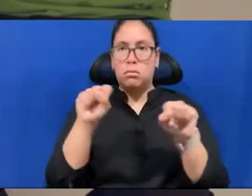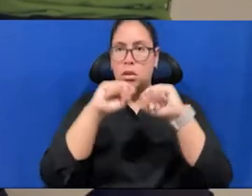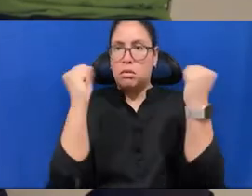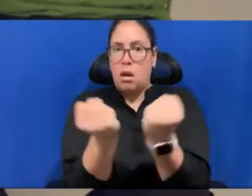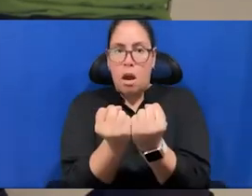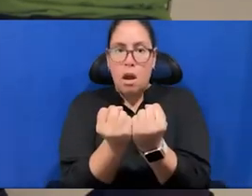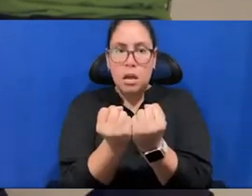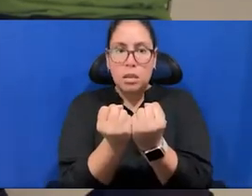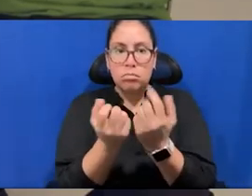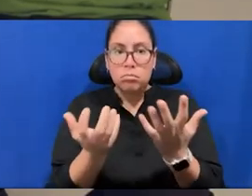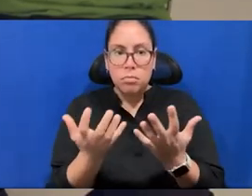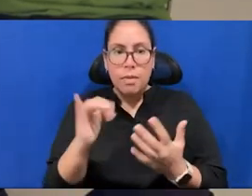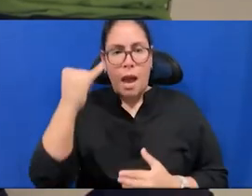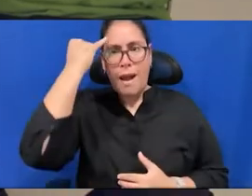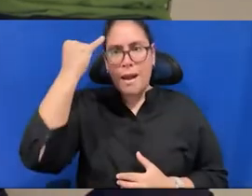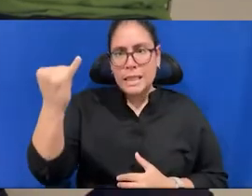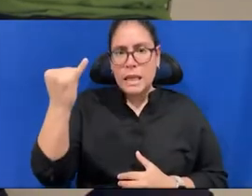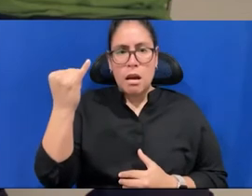longer durational projects.